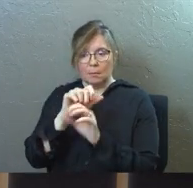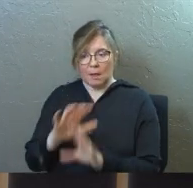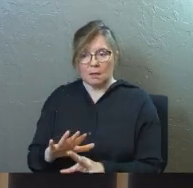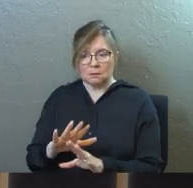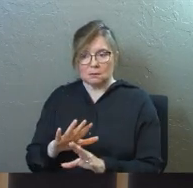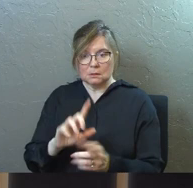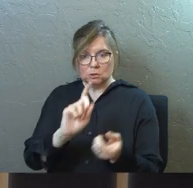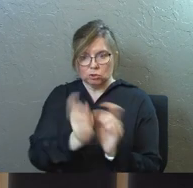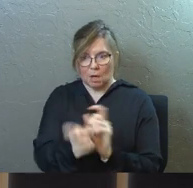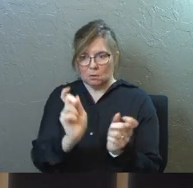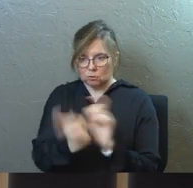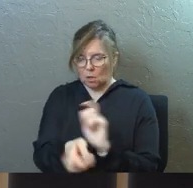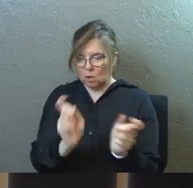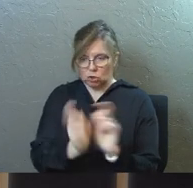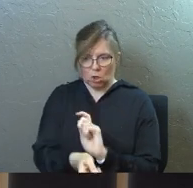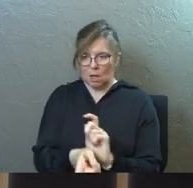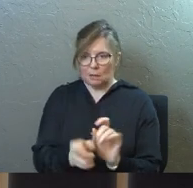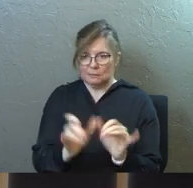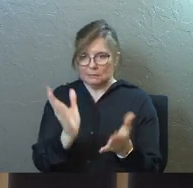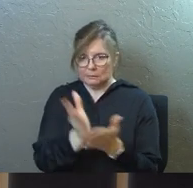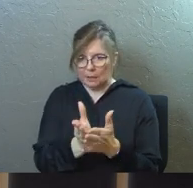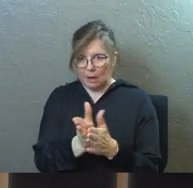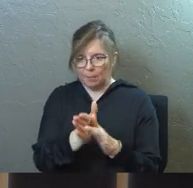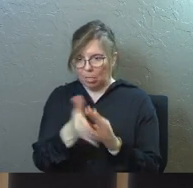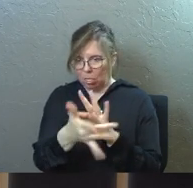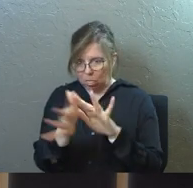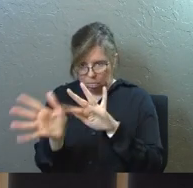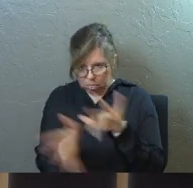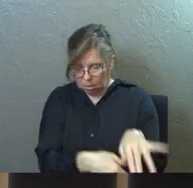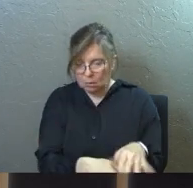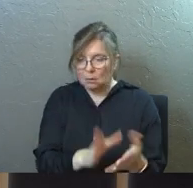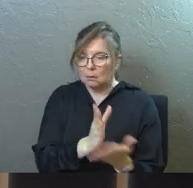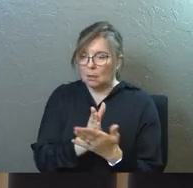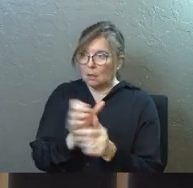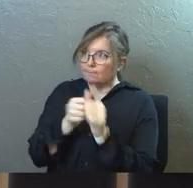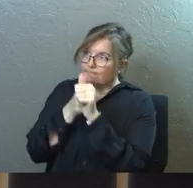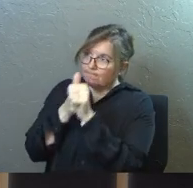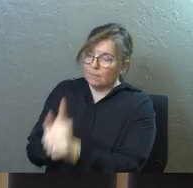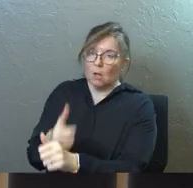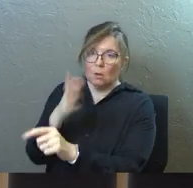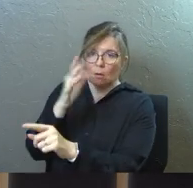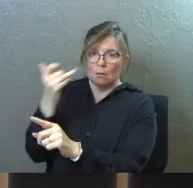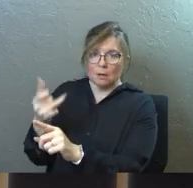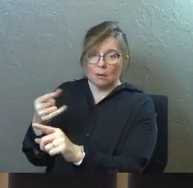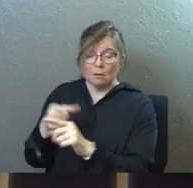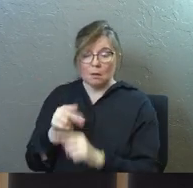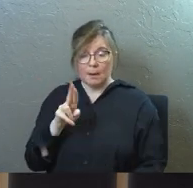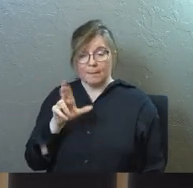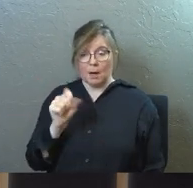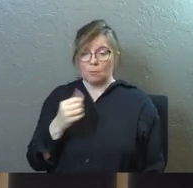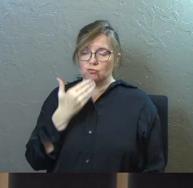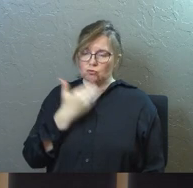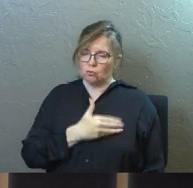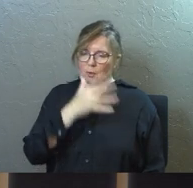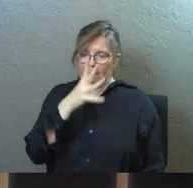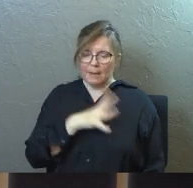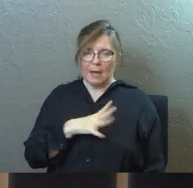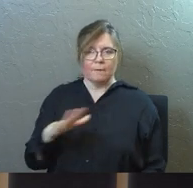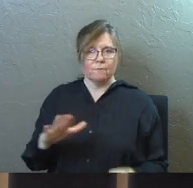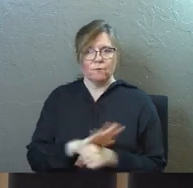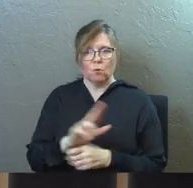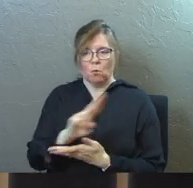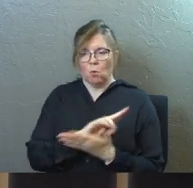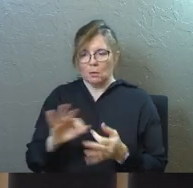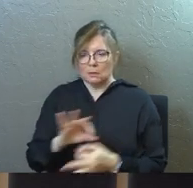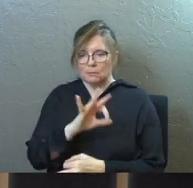believers, the brand new believers, by the way, to stay true to the Lord, and Barnabas was a good man, full of the Holy Spirit and strong